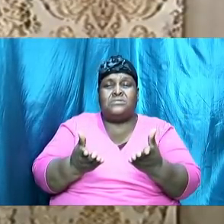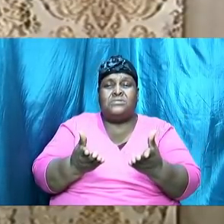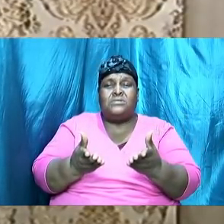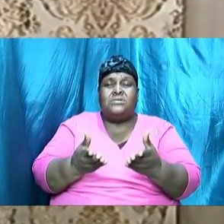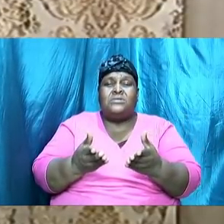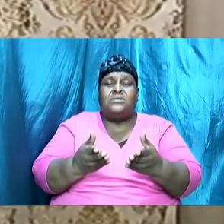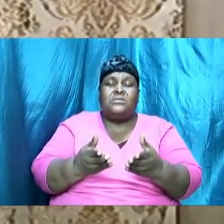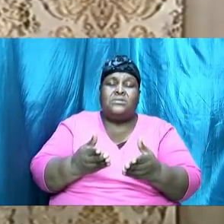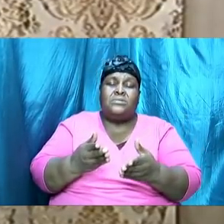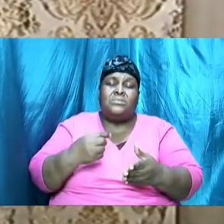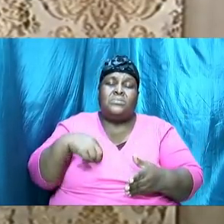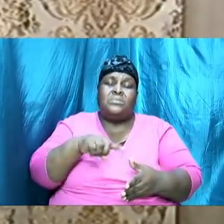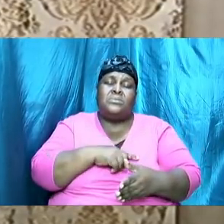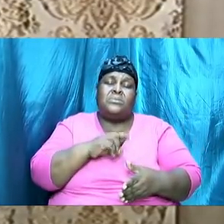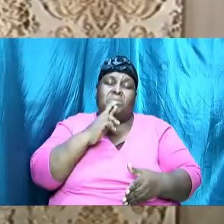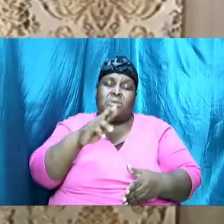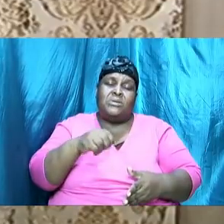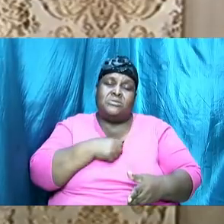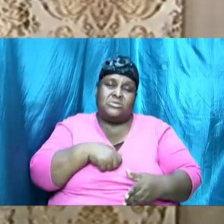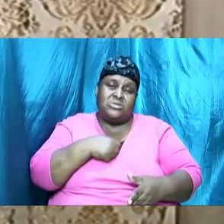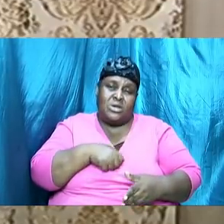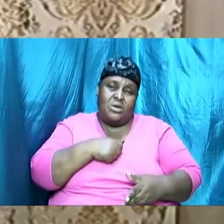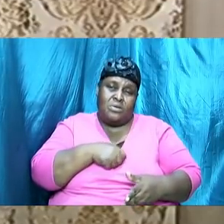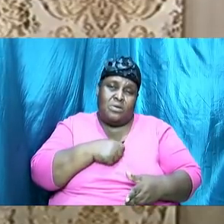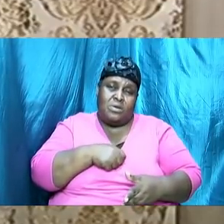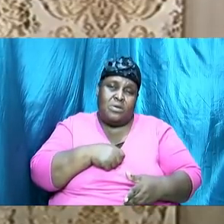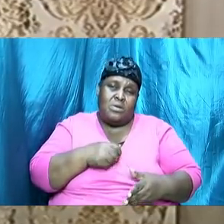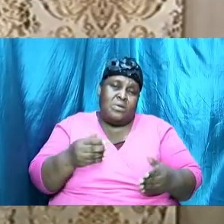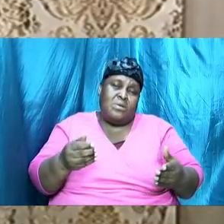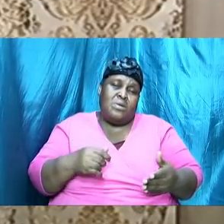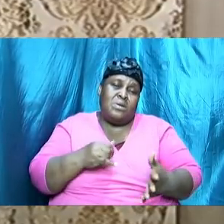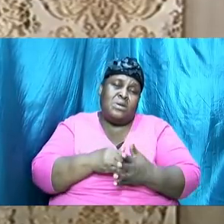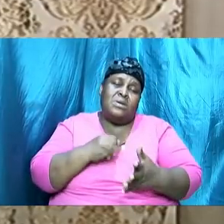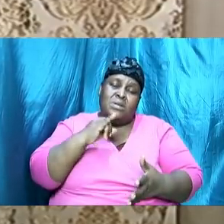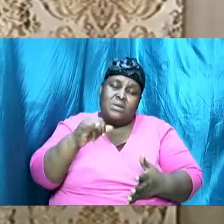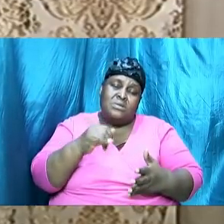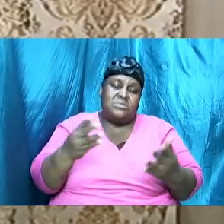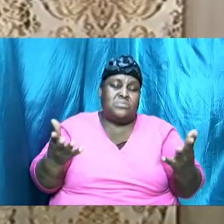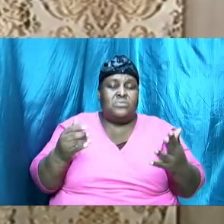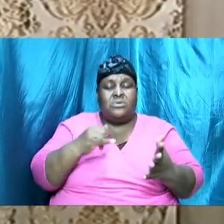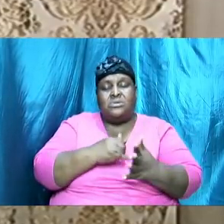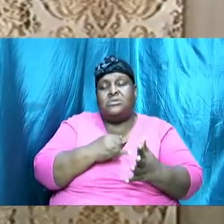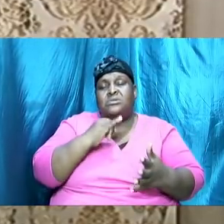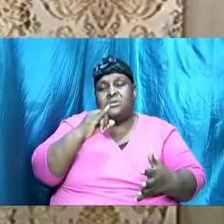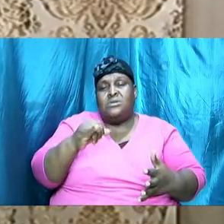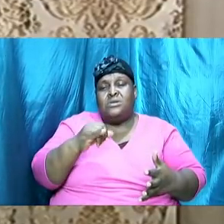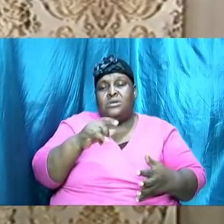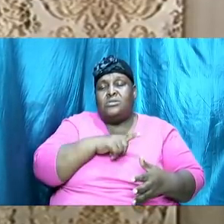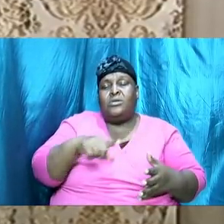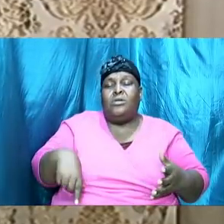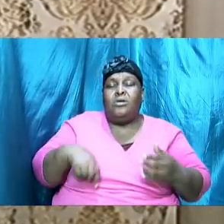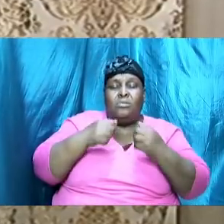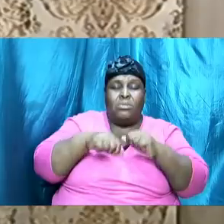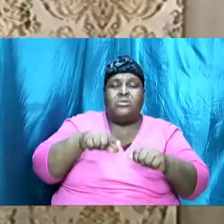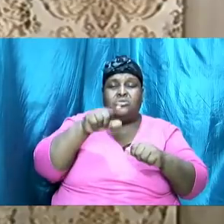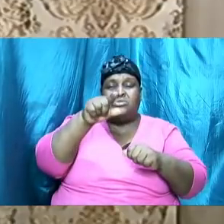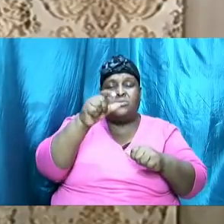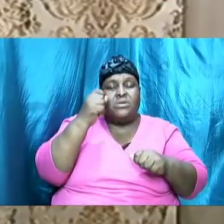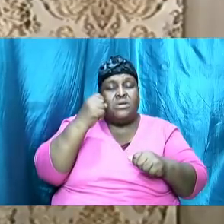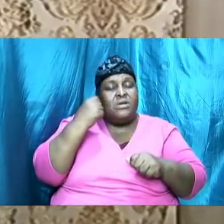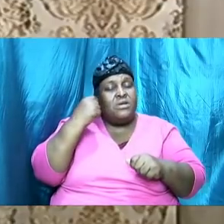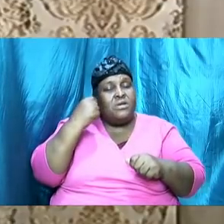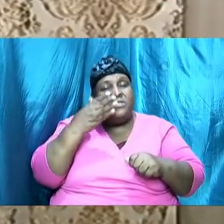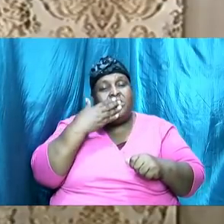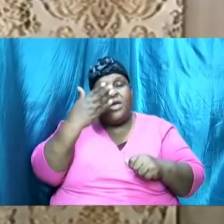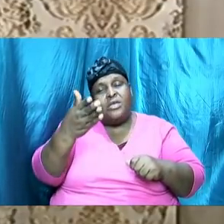regret that but it is what it is and so the Lord bless you and thank you for your understanding